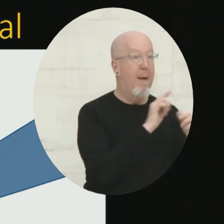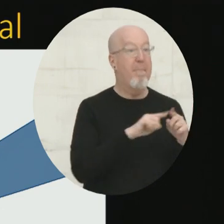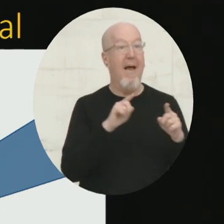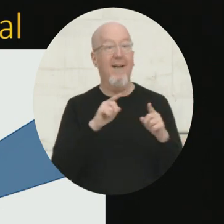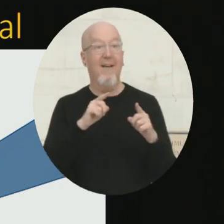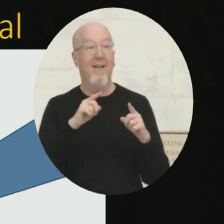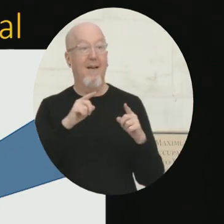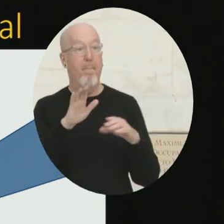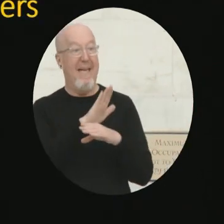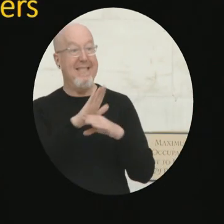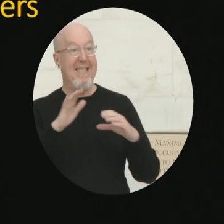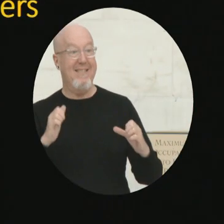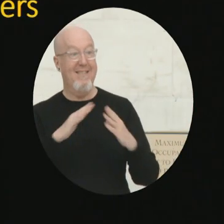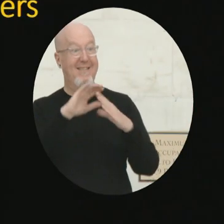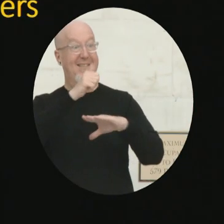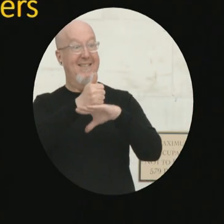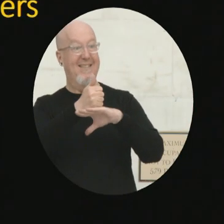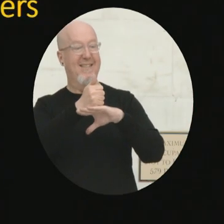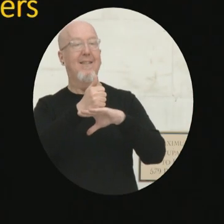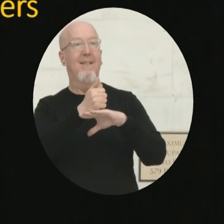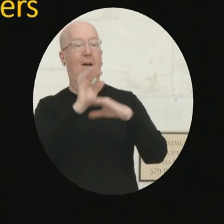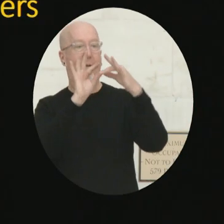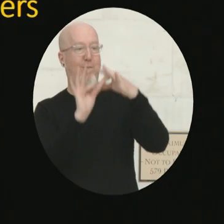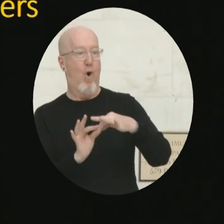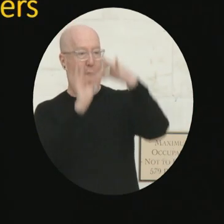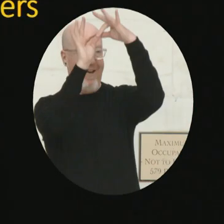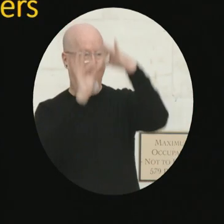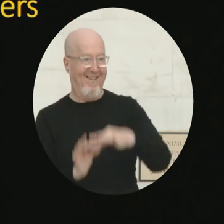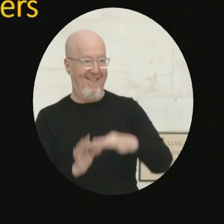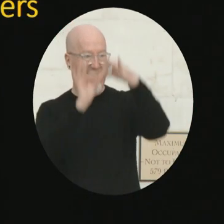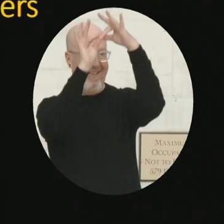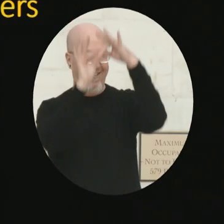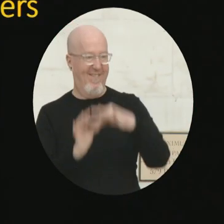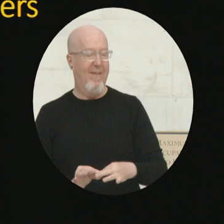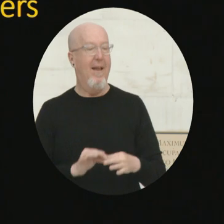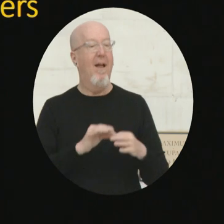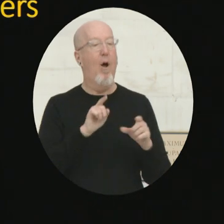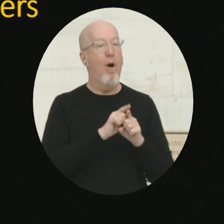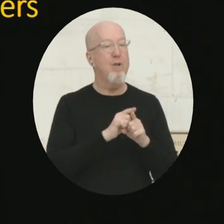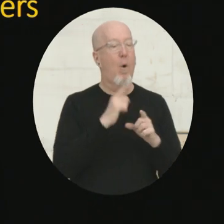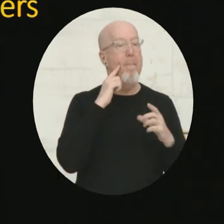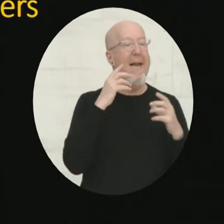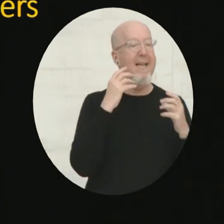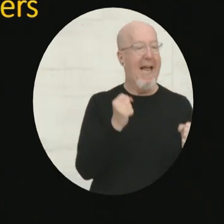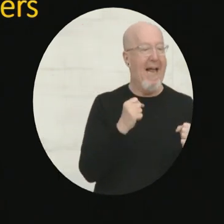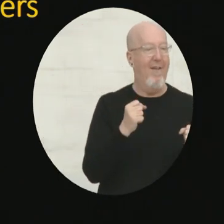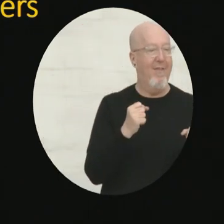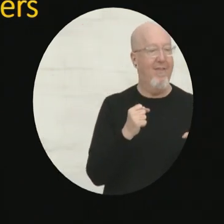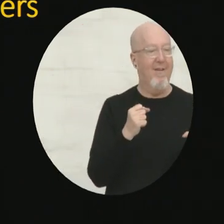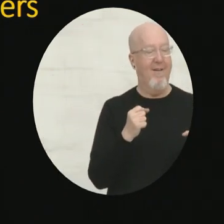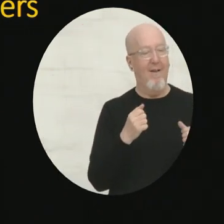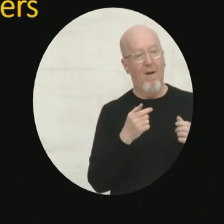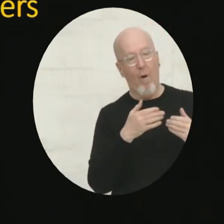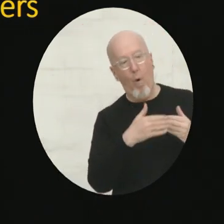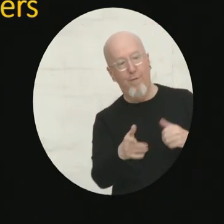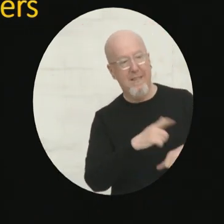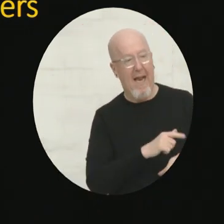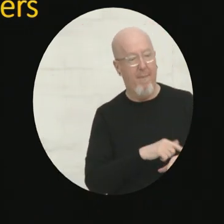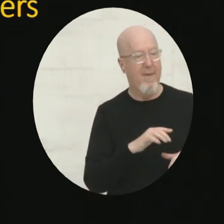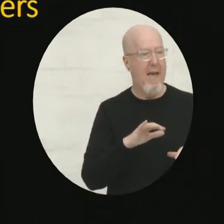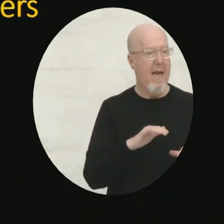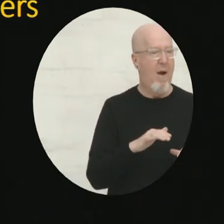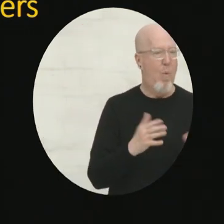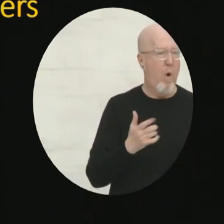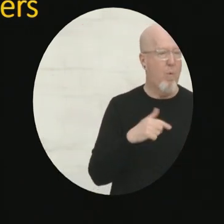One more project that we've been working on has come about mental health over time. How do we know what's going to drive people's